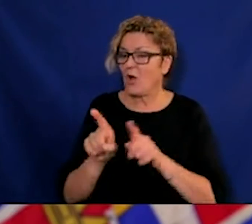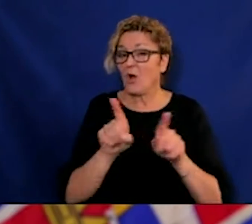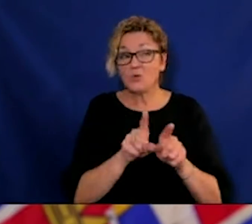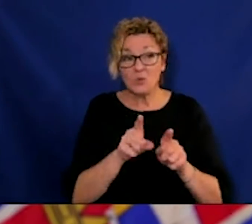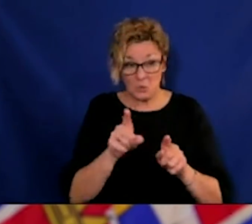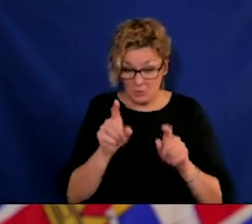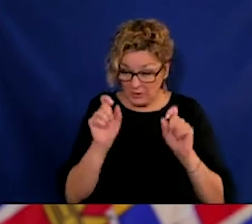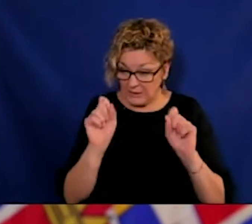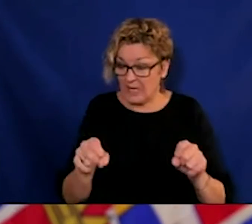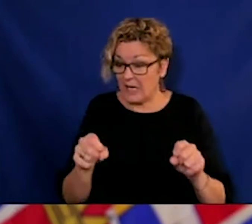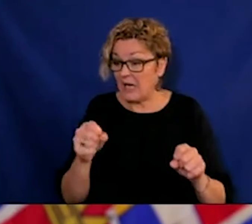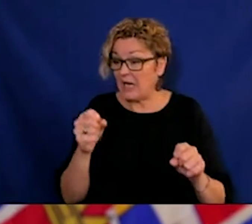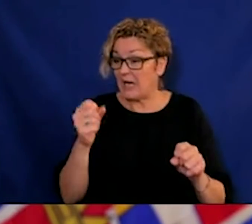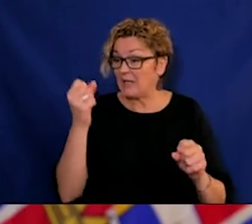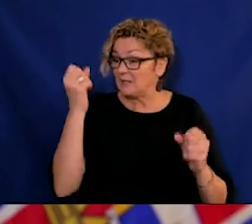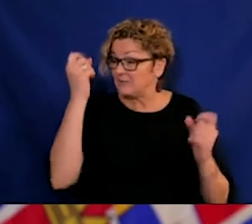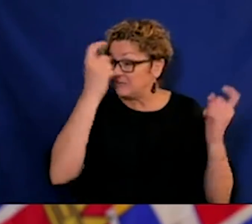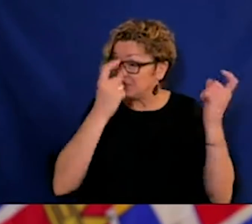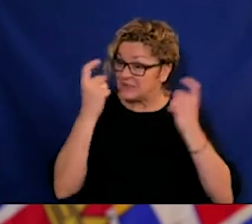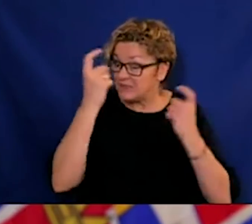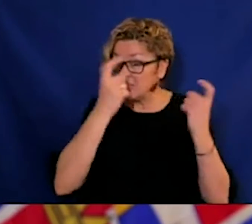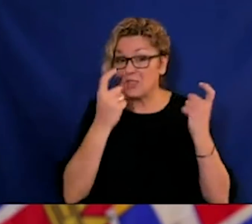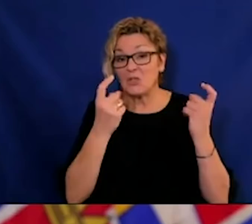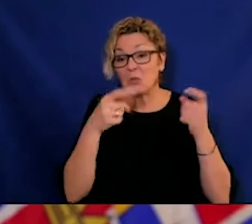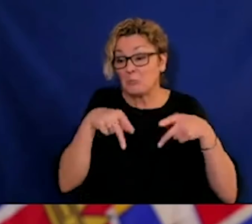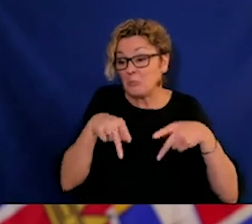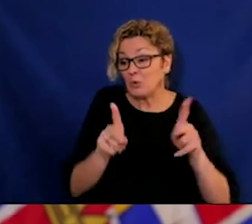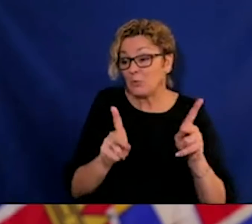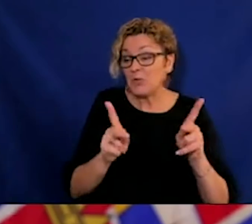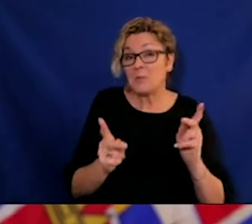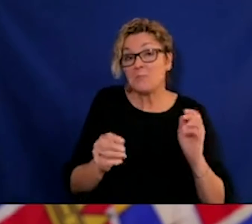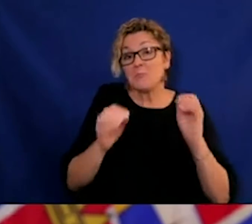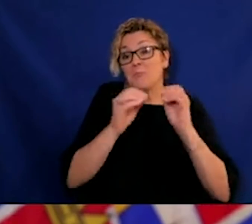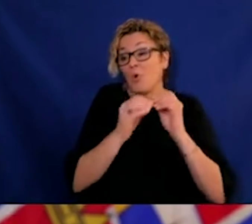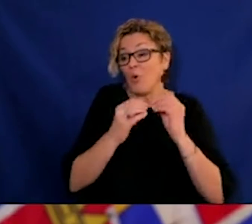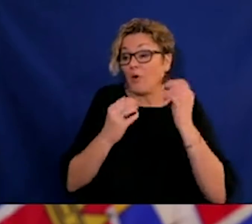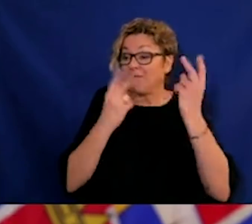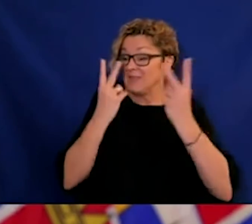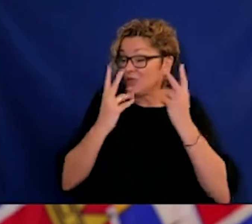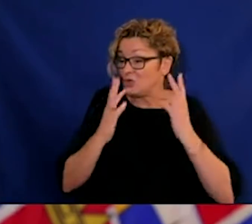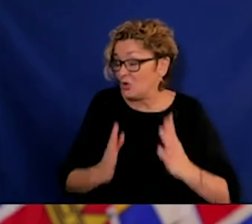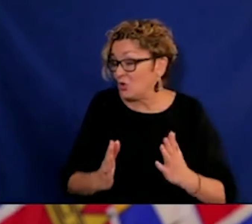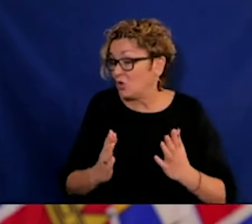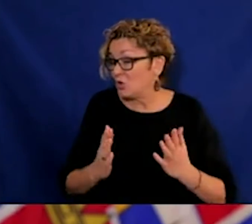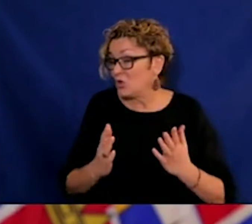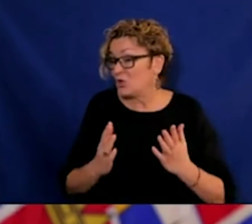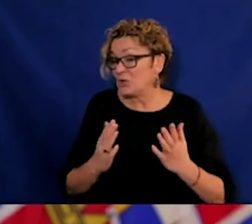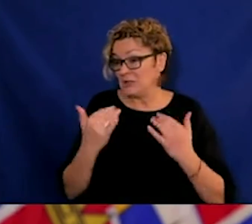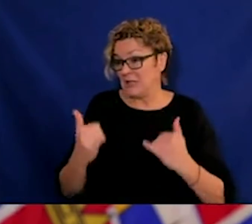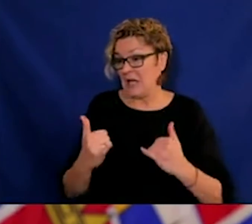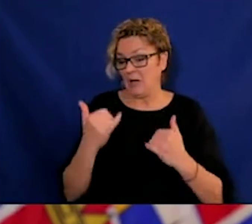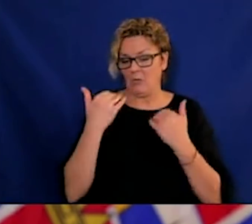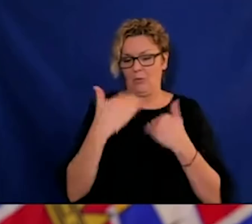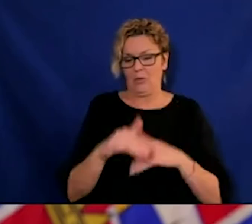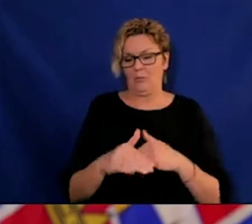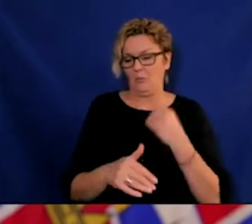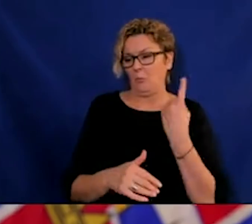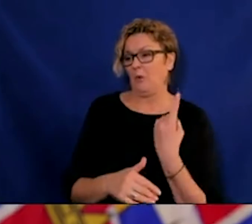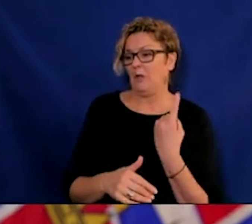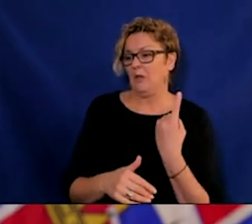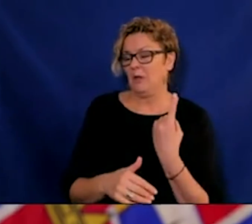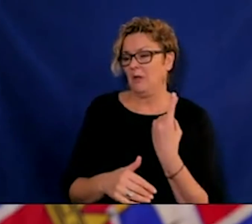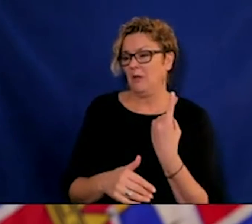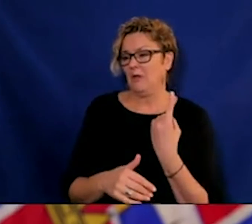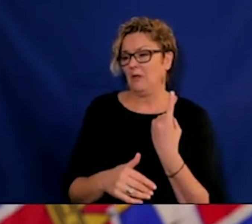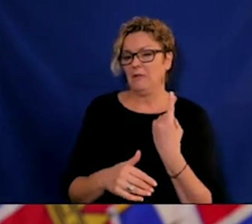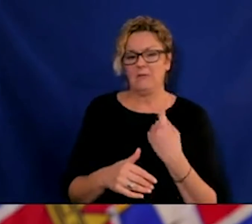designated person so they can get more time and help out more, feeding their loved ones, and not leaving